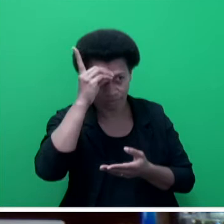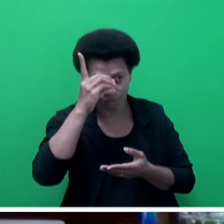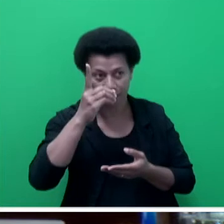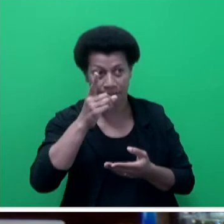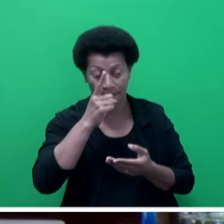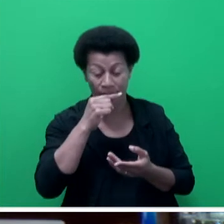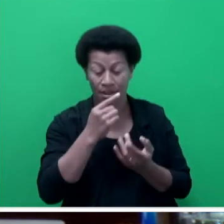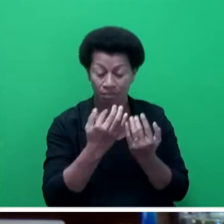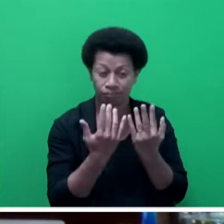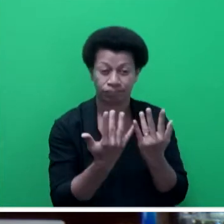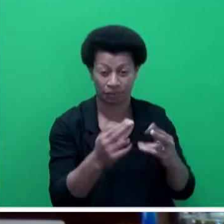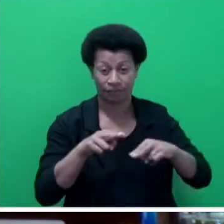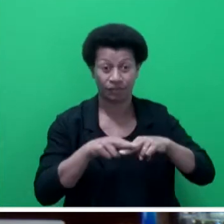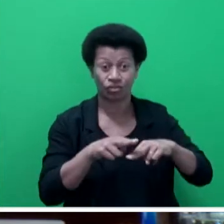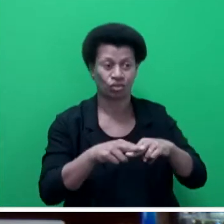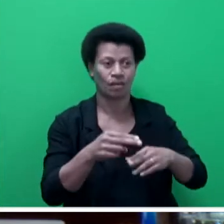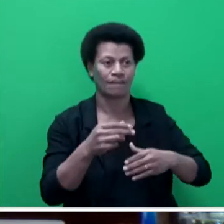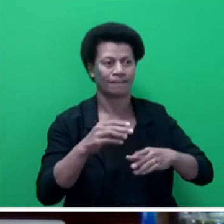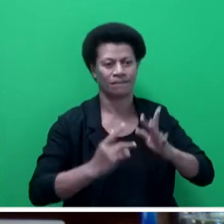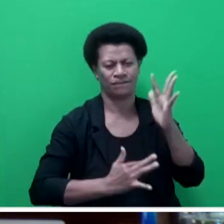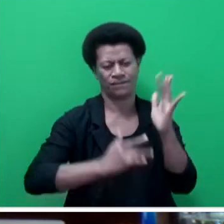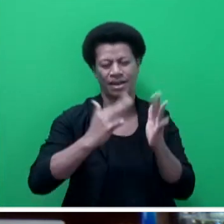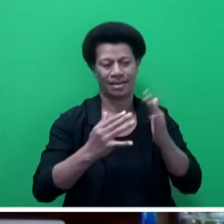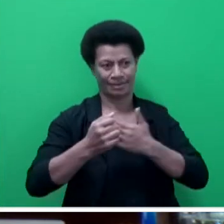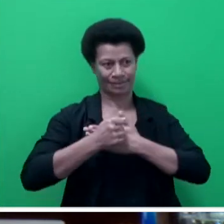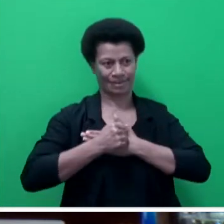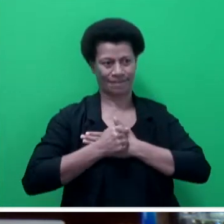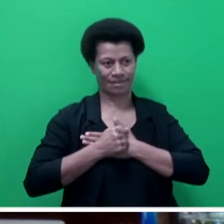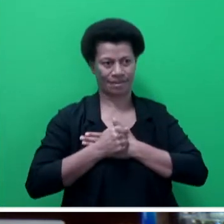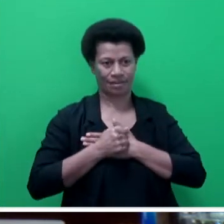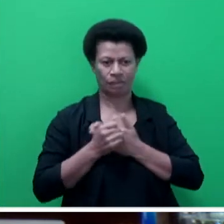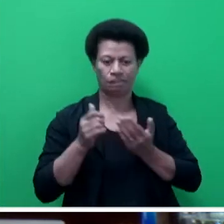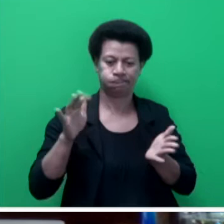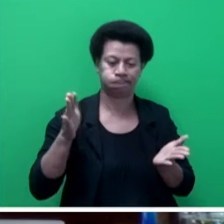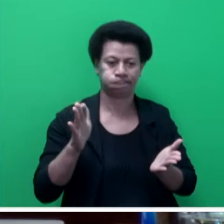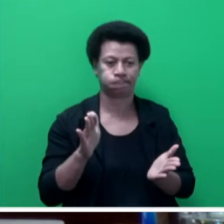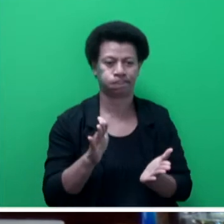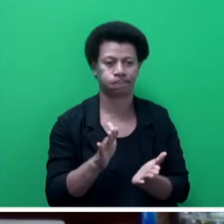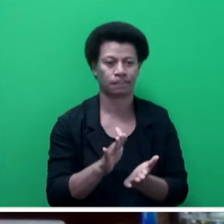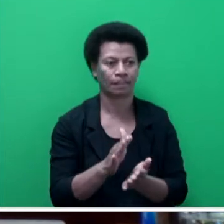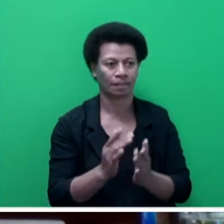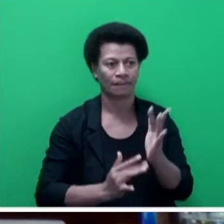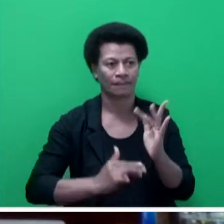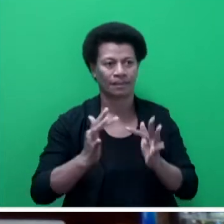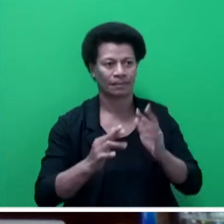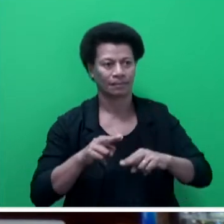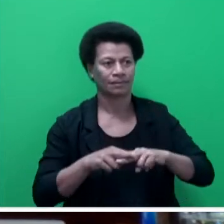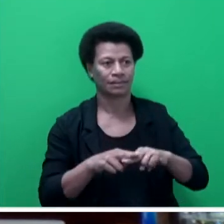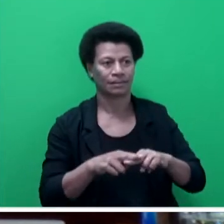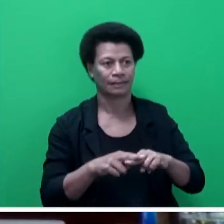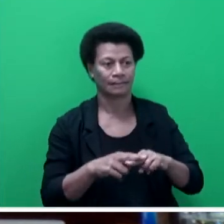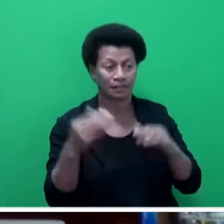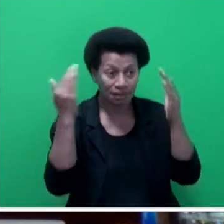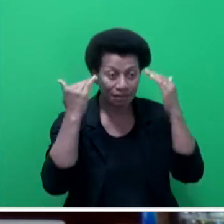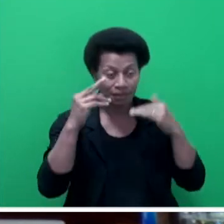fire safety to mitigate and minimize the number of fires in Fiji. Mr Speaker, sir, the framework